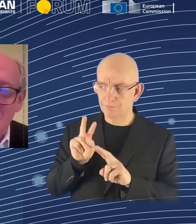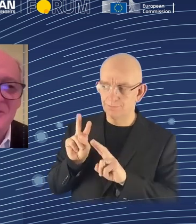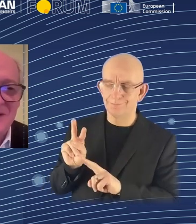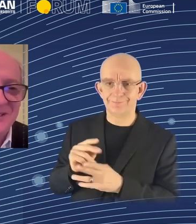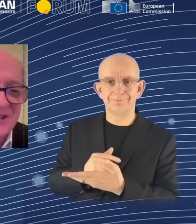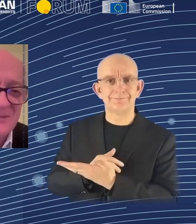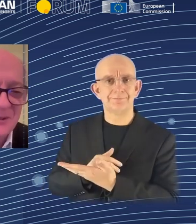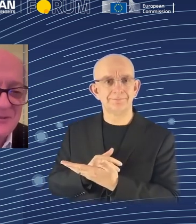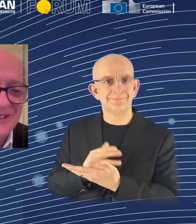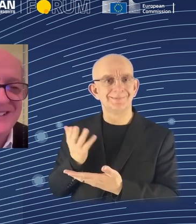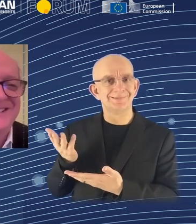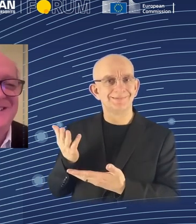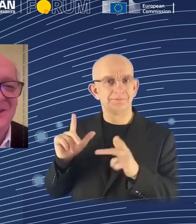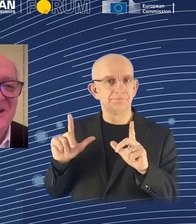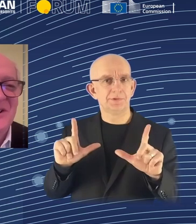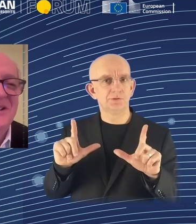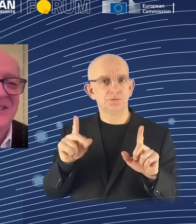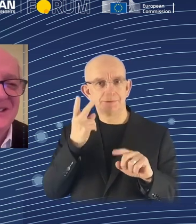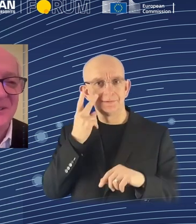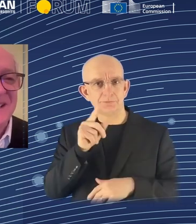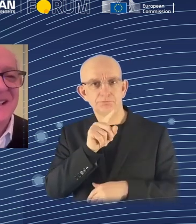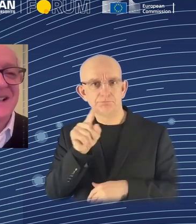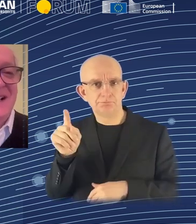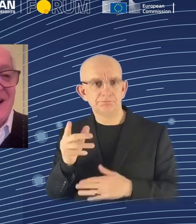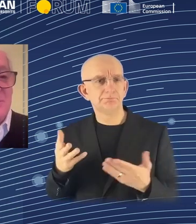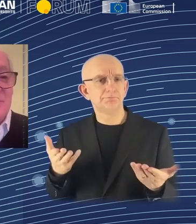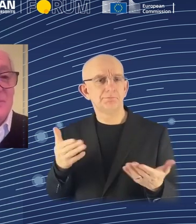Waiting for the slide to move. Sorry. Okay, thank you.